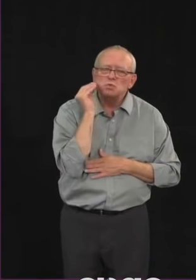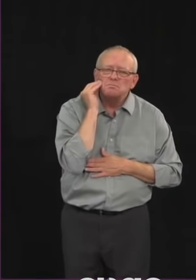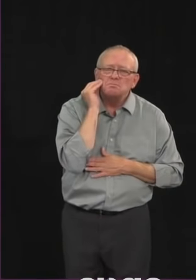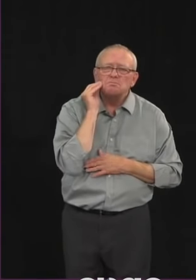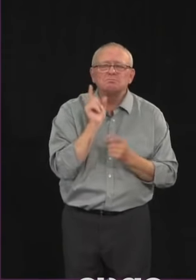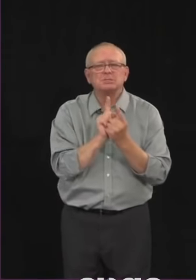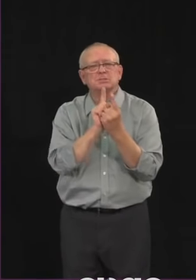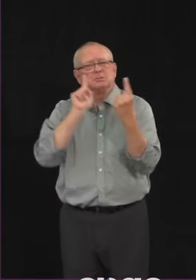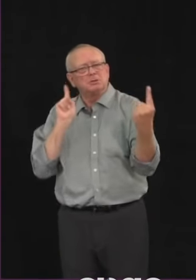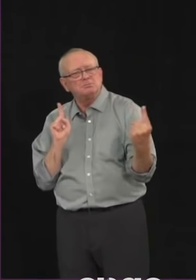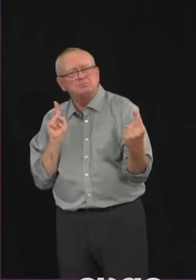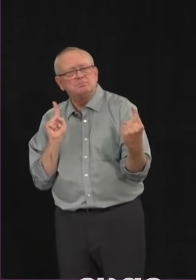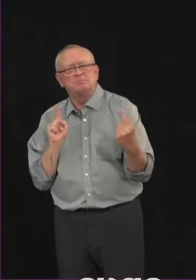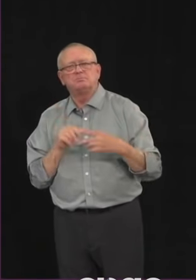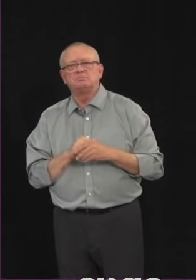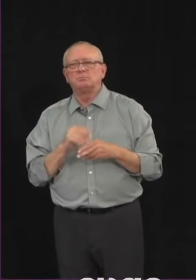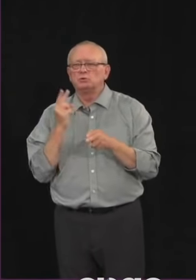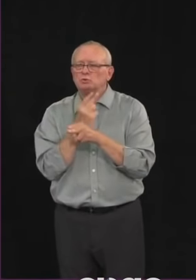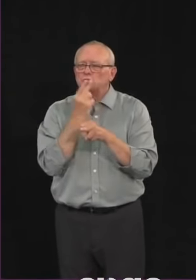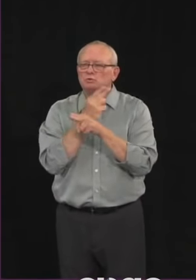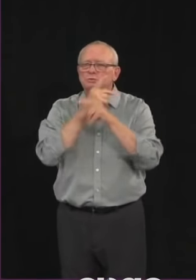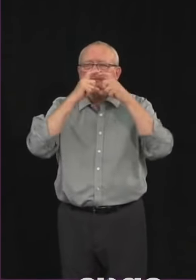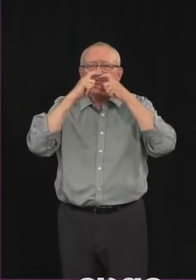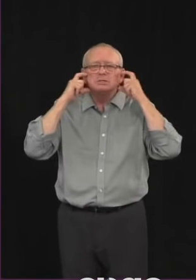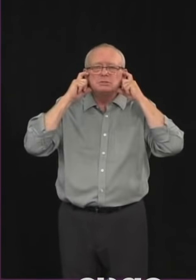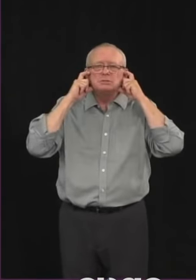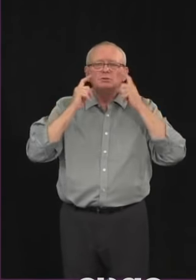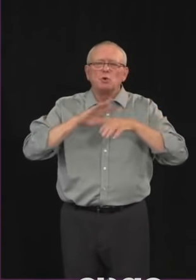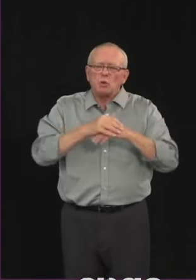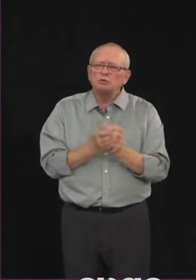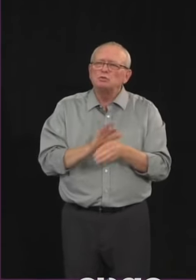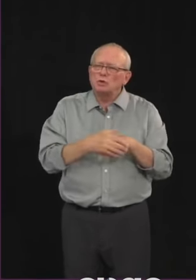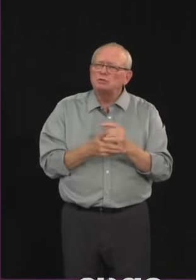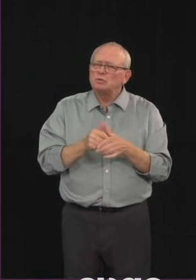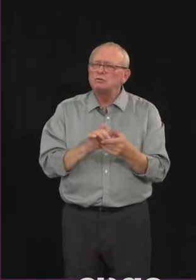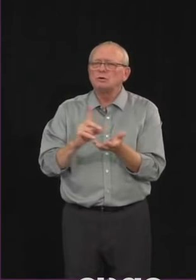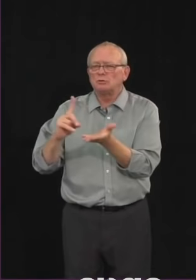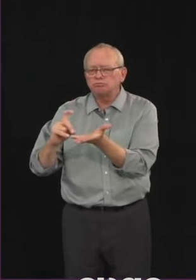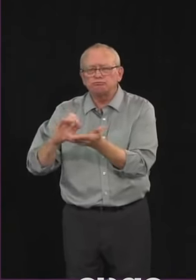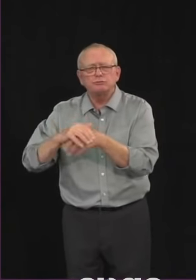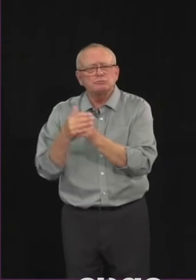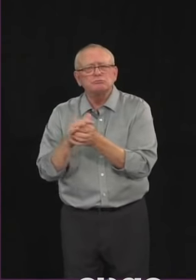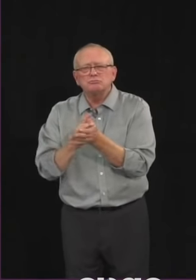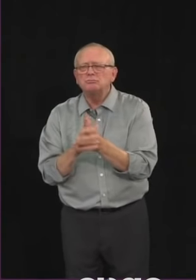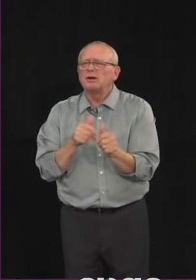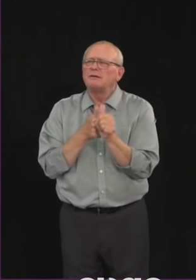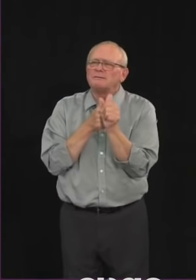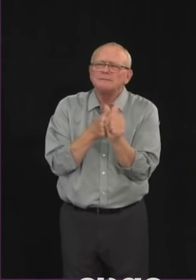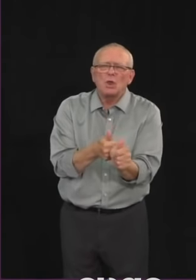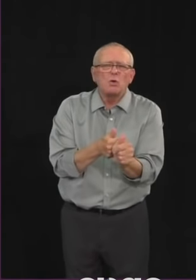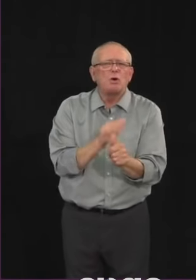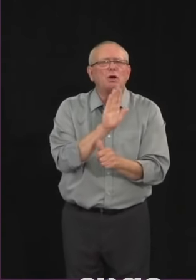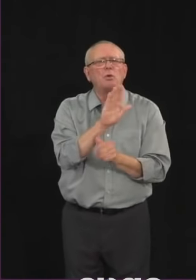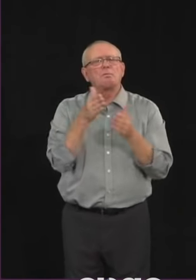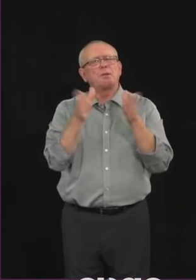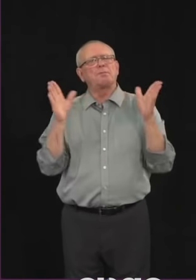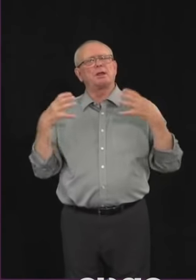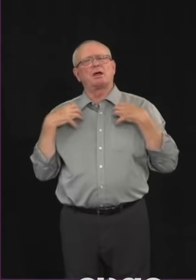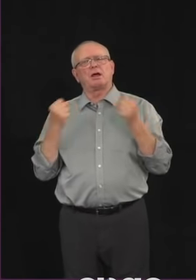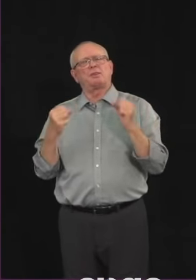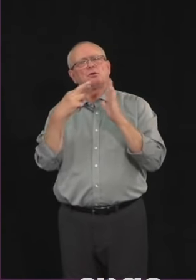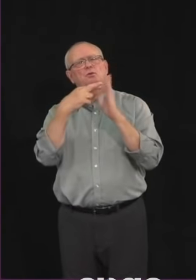masks and follow all other public health guidance. This is the best way to protect ourselves and those around us.